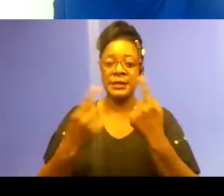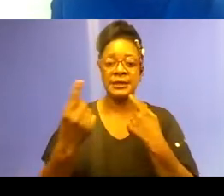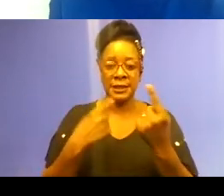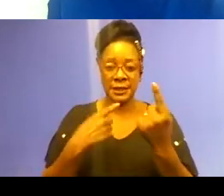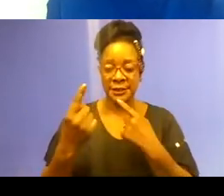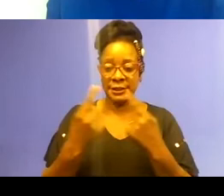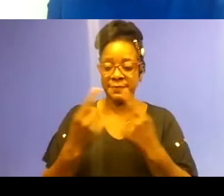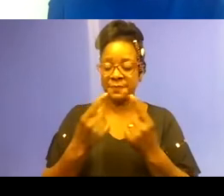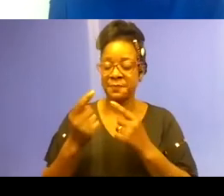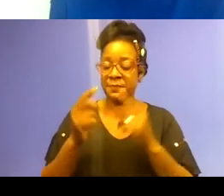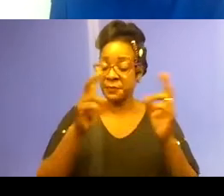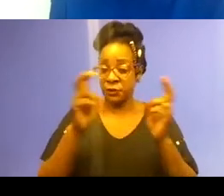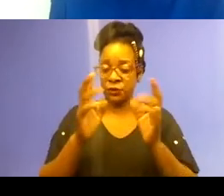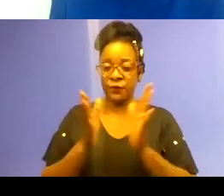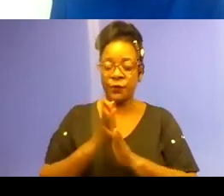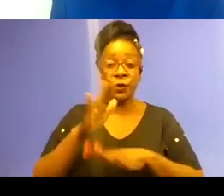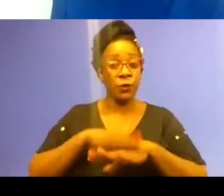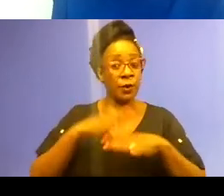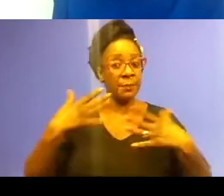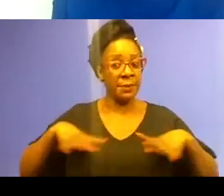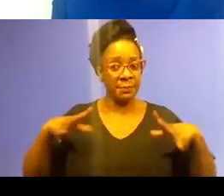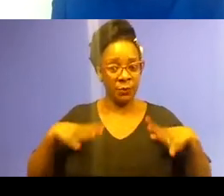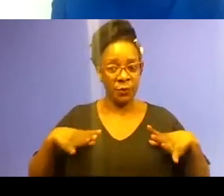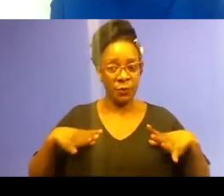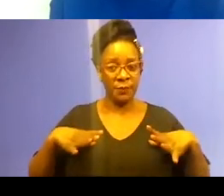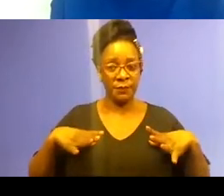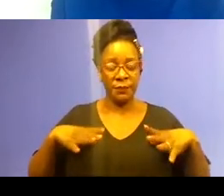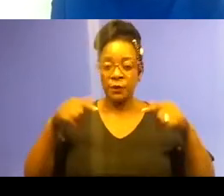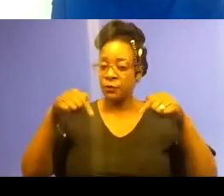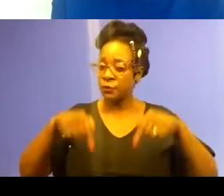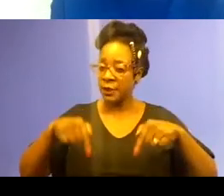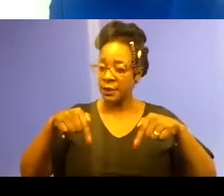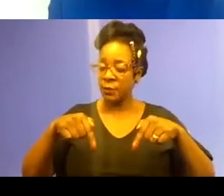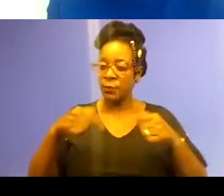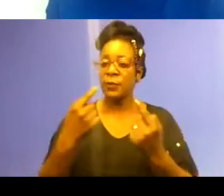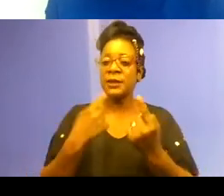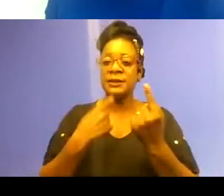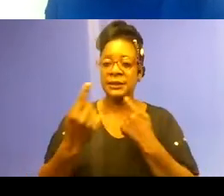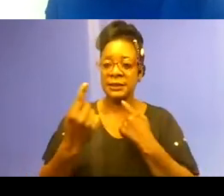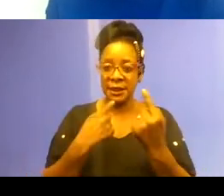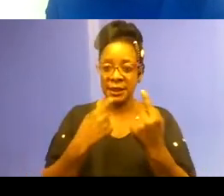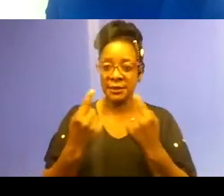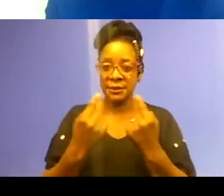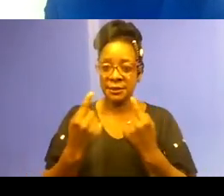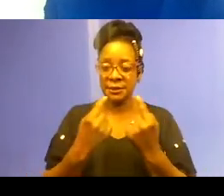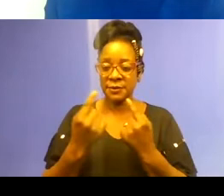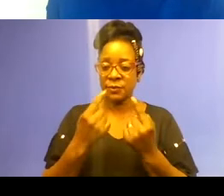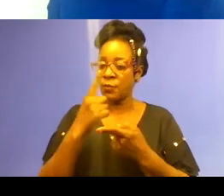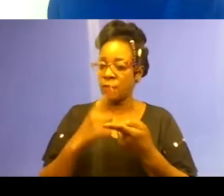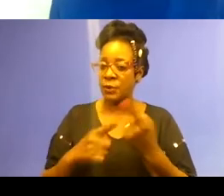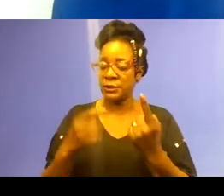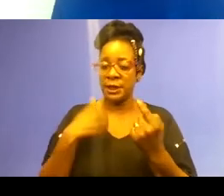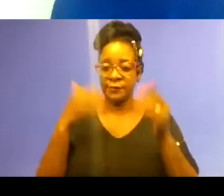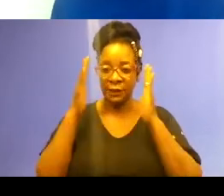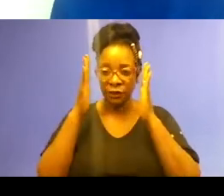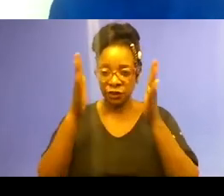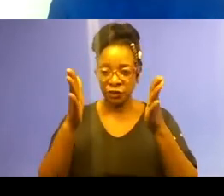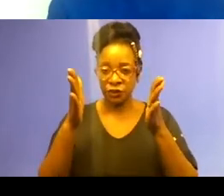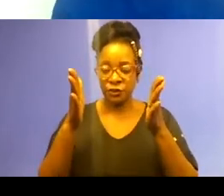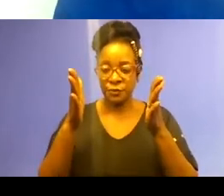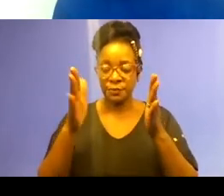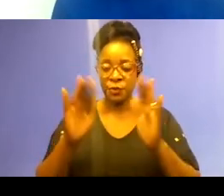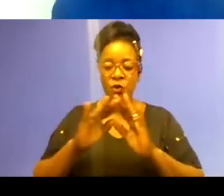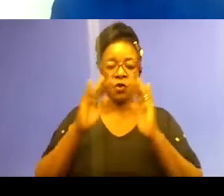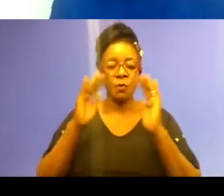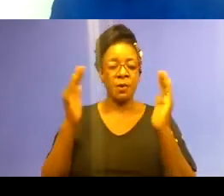people. Today, we're going to discuss a problem that really started to gain attention globally somewhat